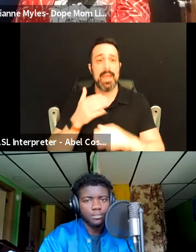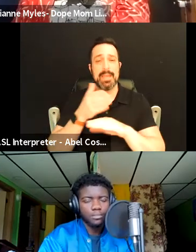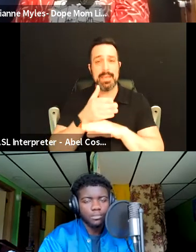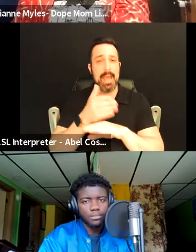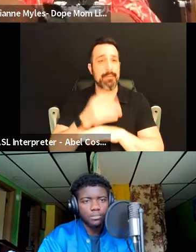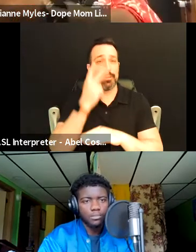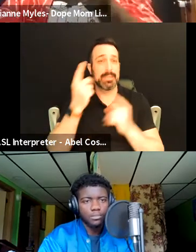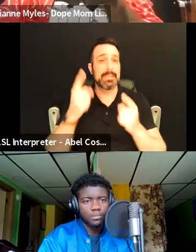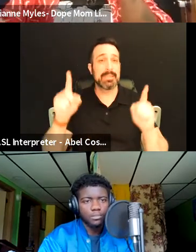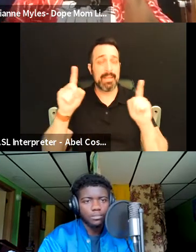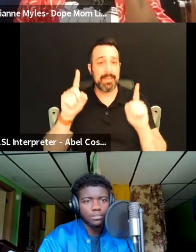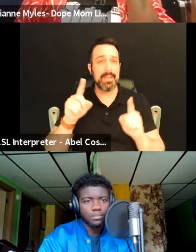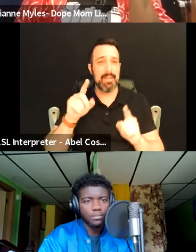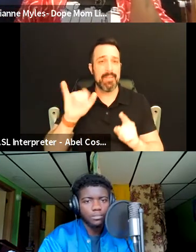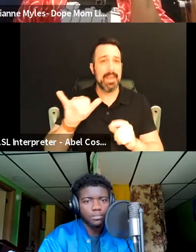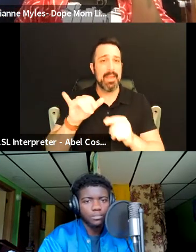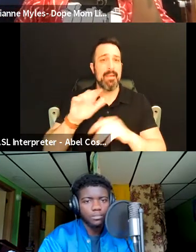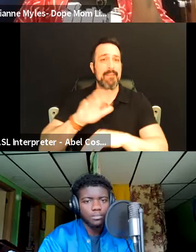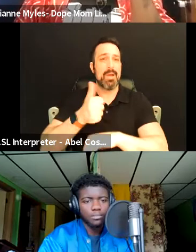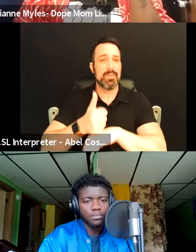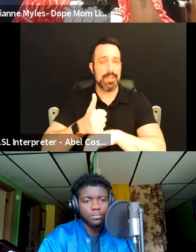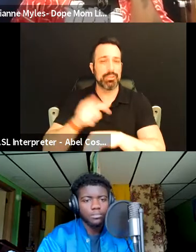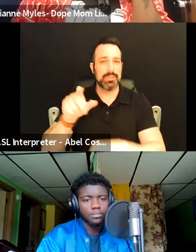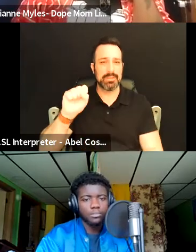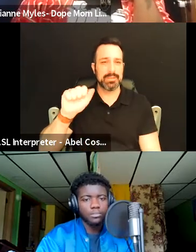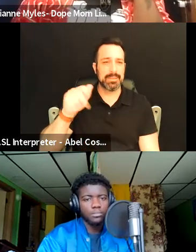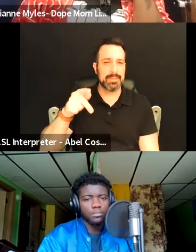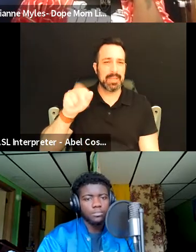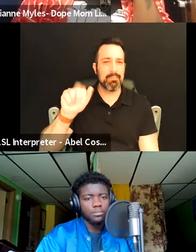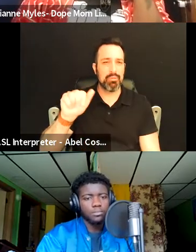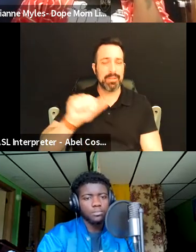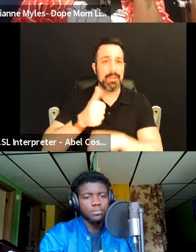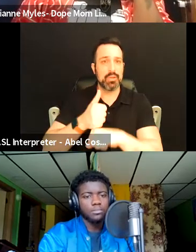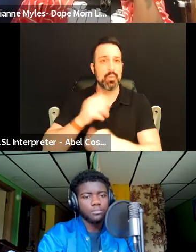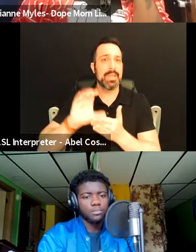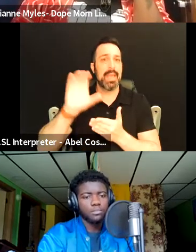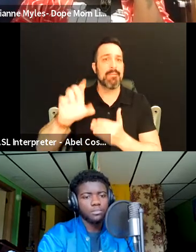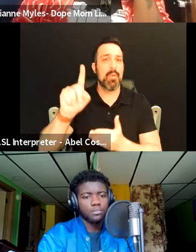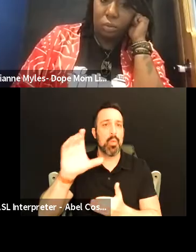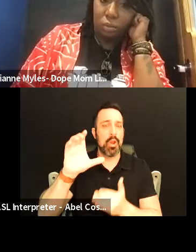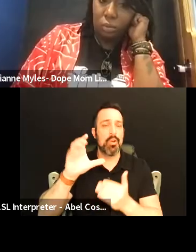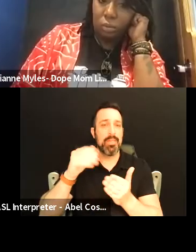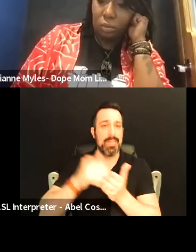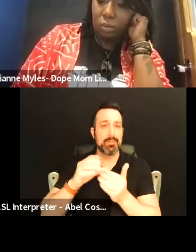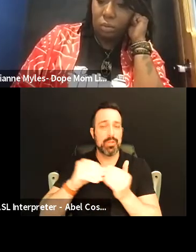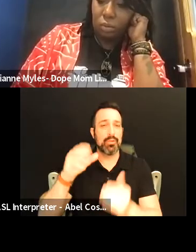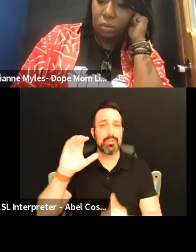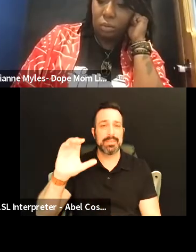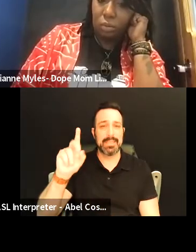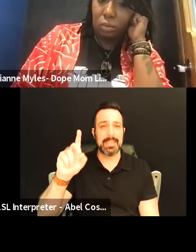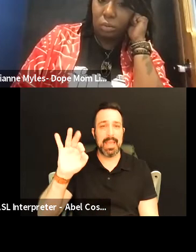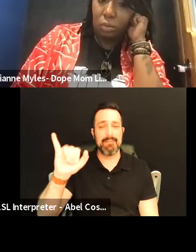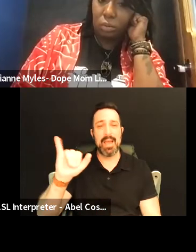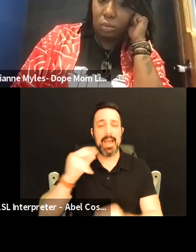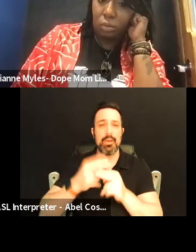success of the Sapola Foundation where we gave um we gave a hundred thousand dollars to a CDFI called ACT Albany's coming